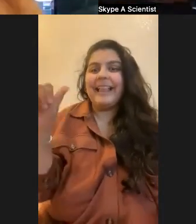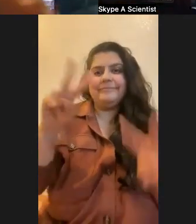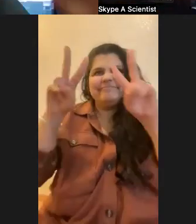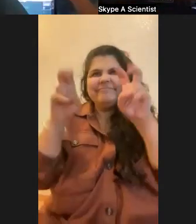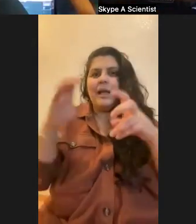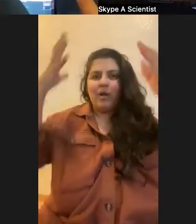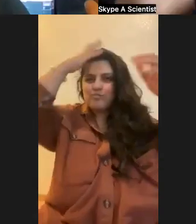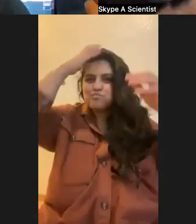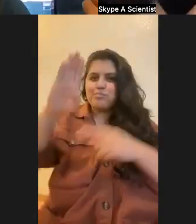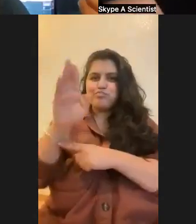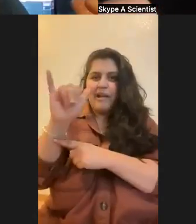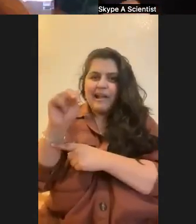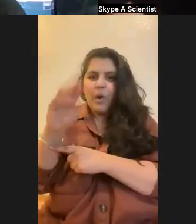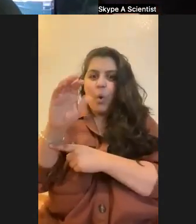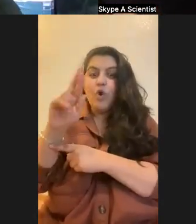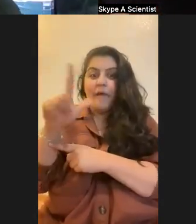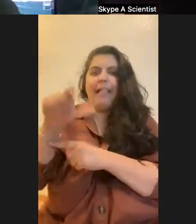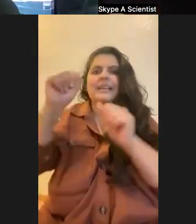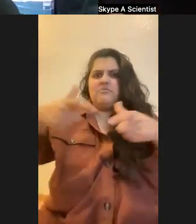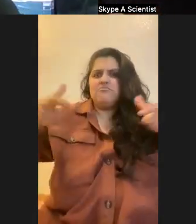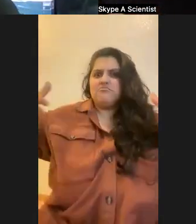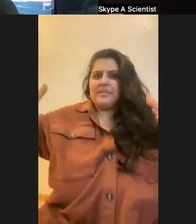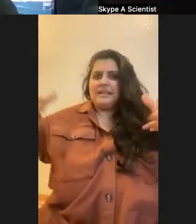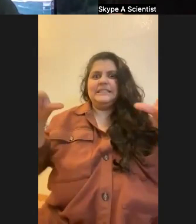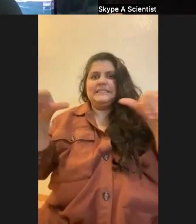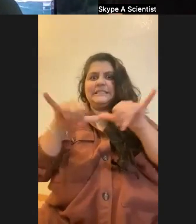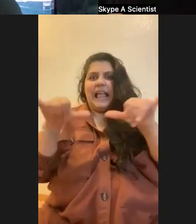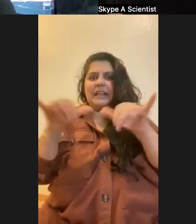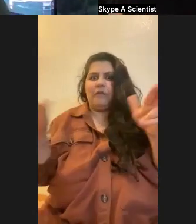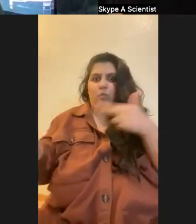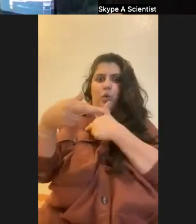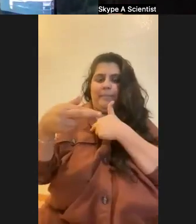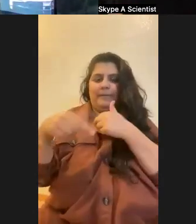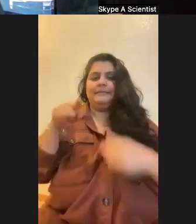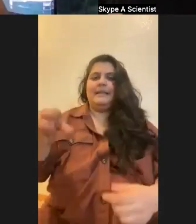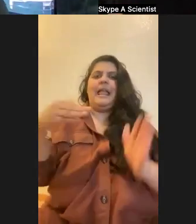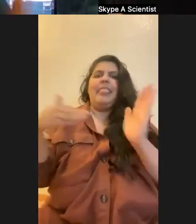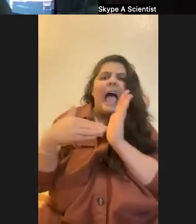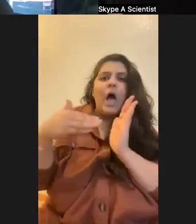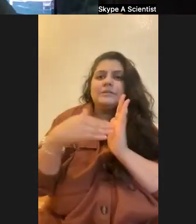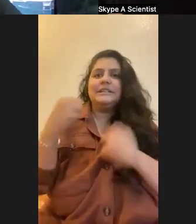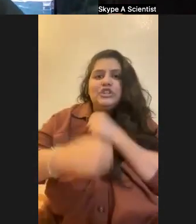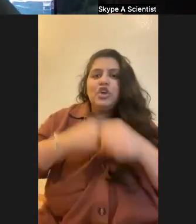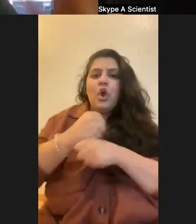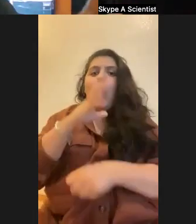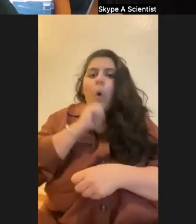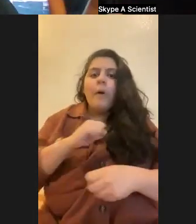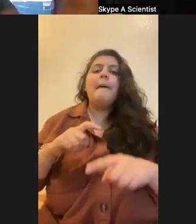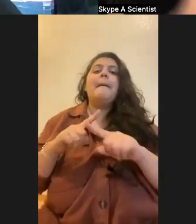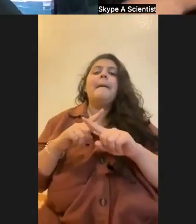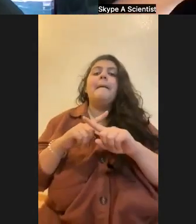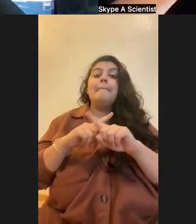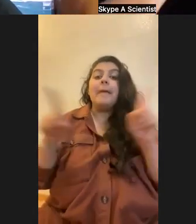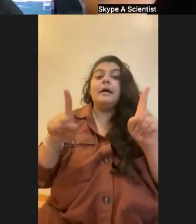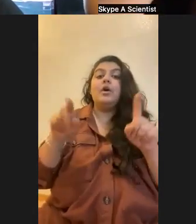round, they can be the size of a room, be thousands of years old. Right. But you could, but on the reef, like they're constantly spawning,